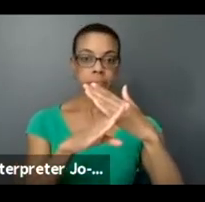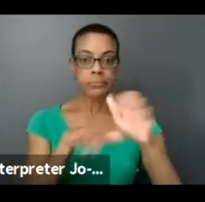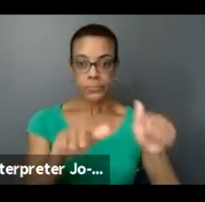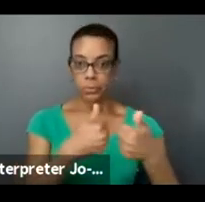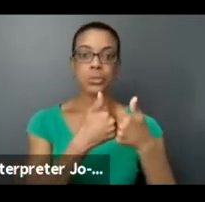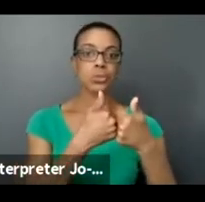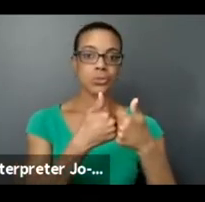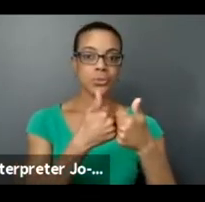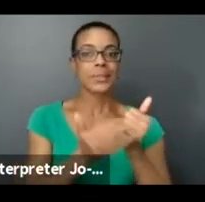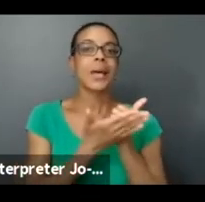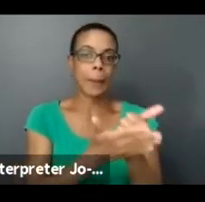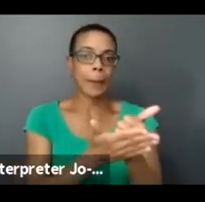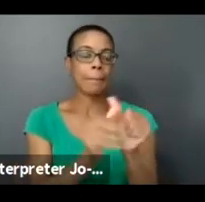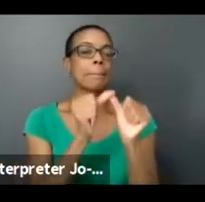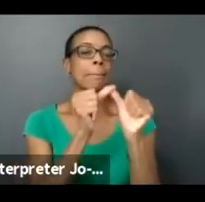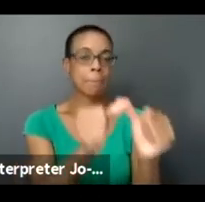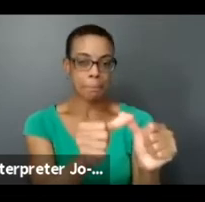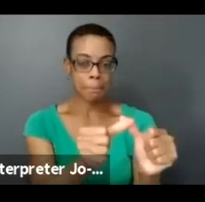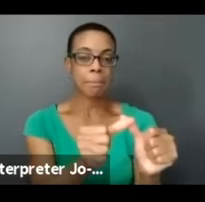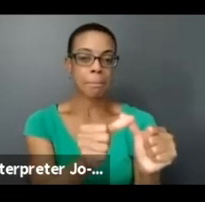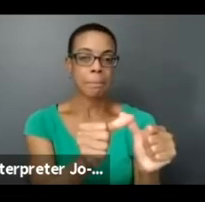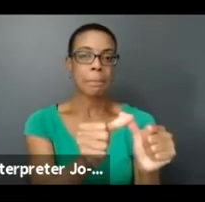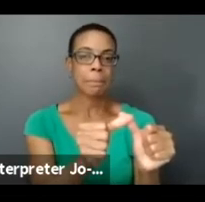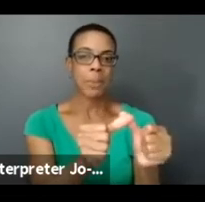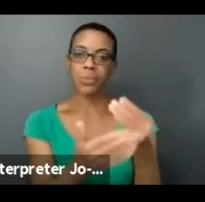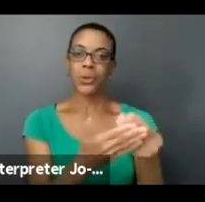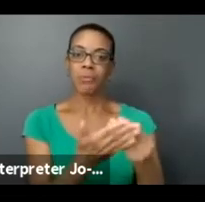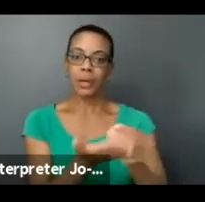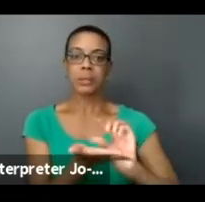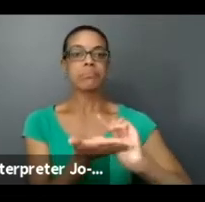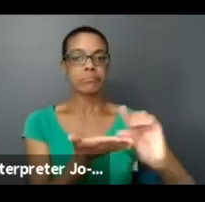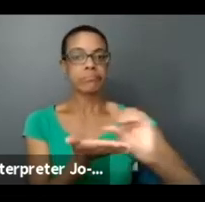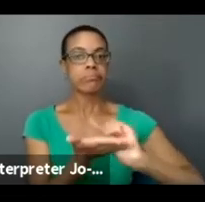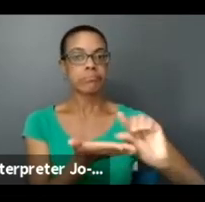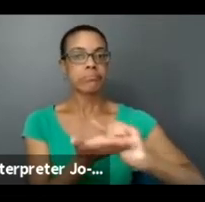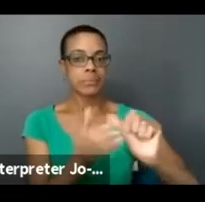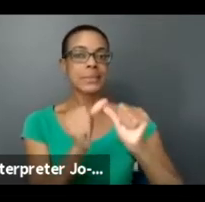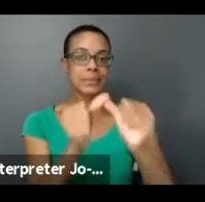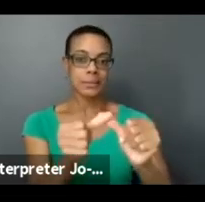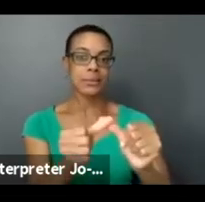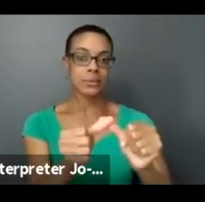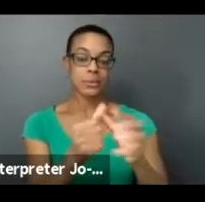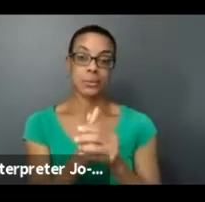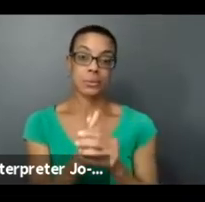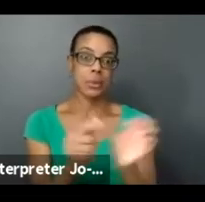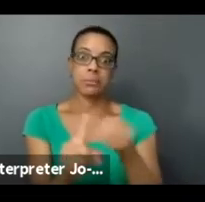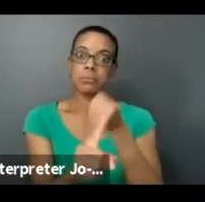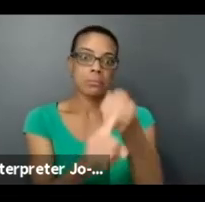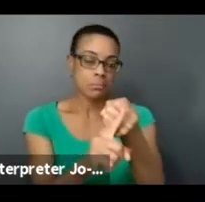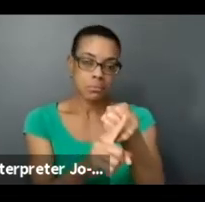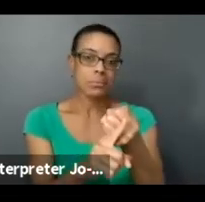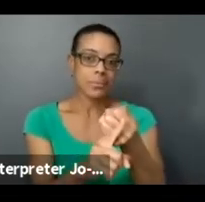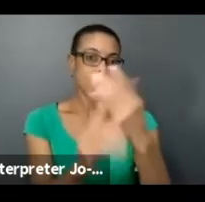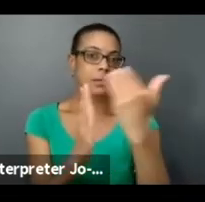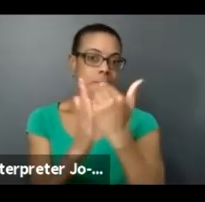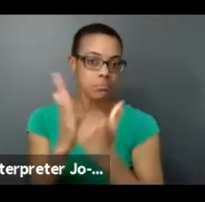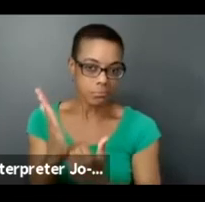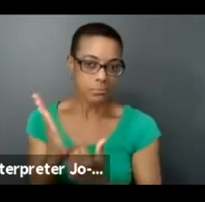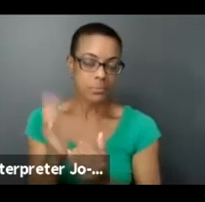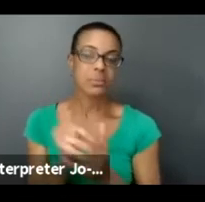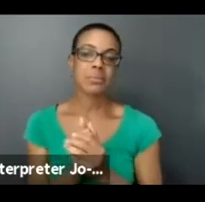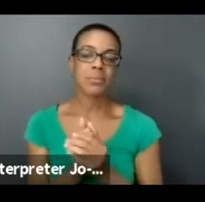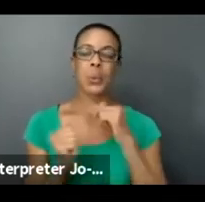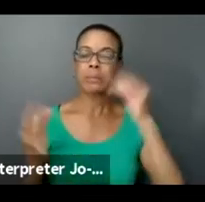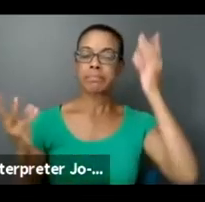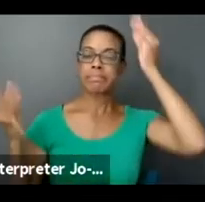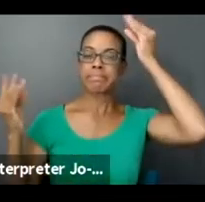maintain stability and within their funding which of course affects affects reporting and that kind of thing. So these are some things we're